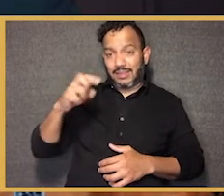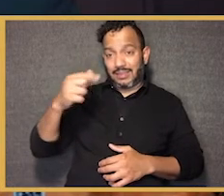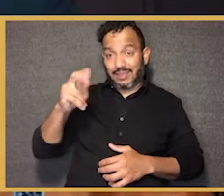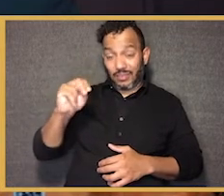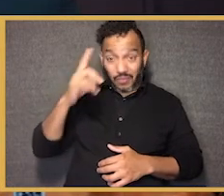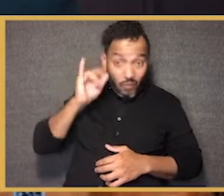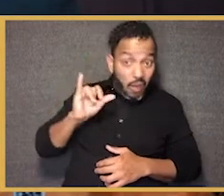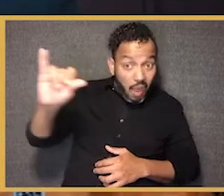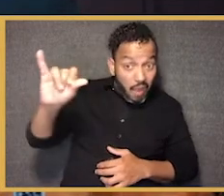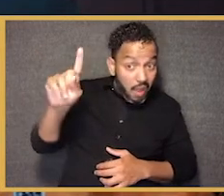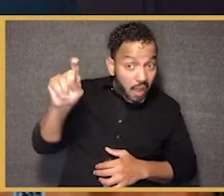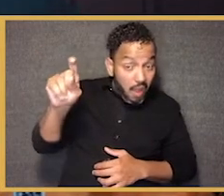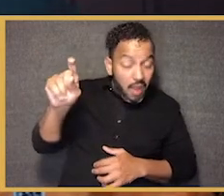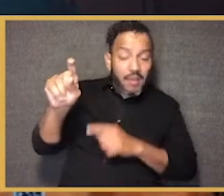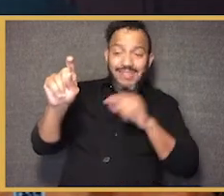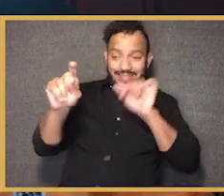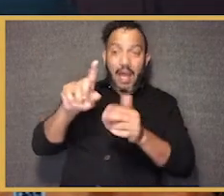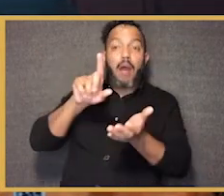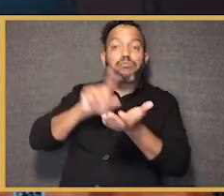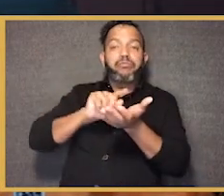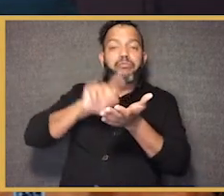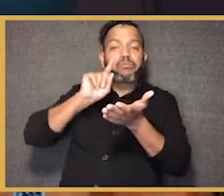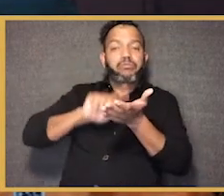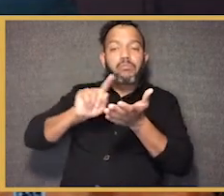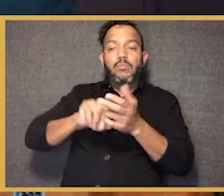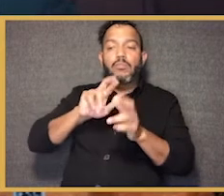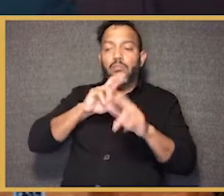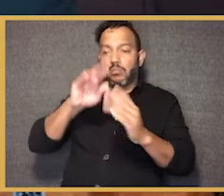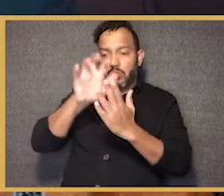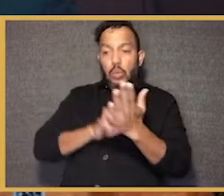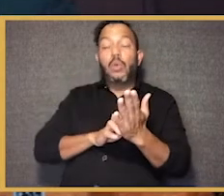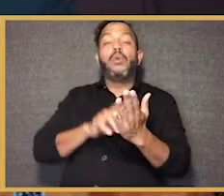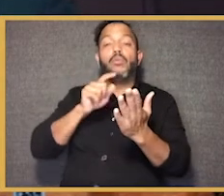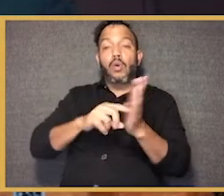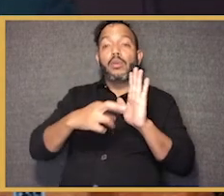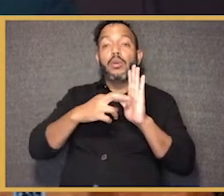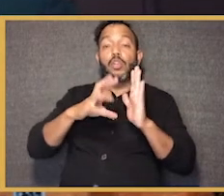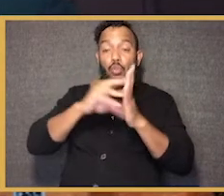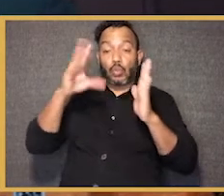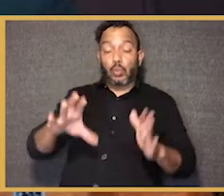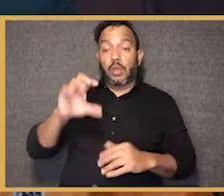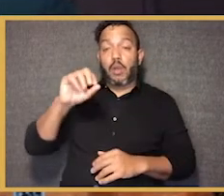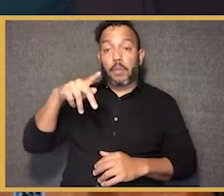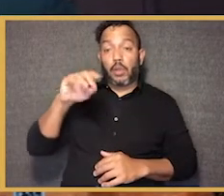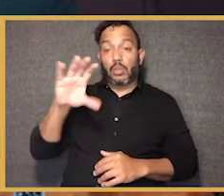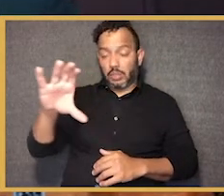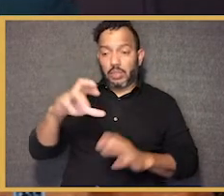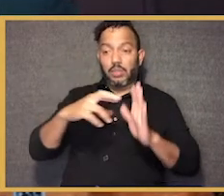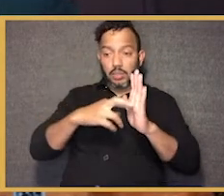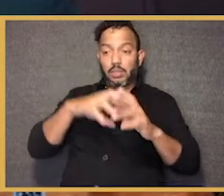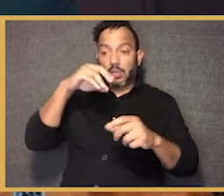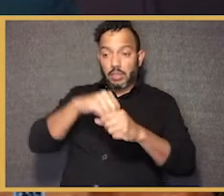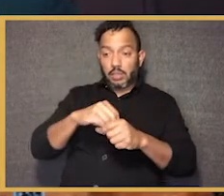Forever, question mark. And that paper looks at the representation of students of color